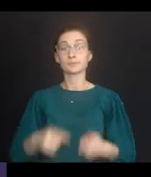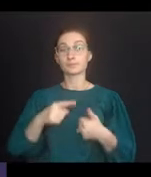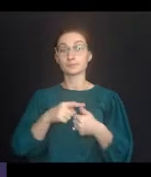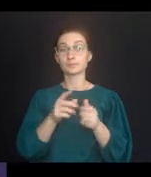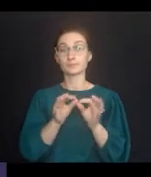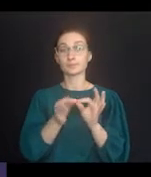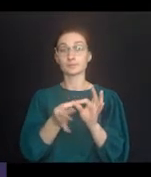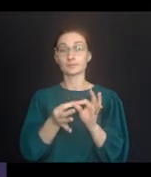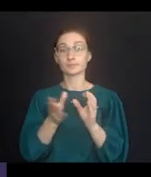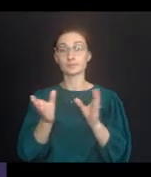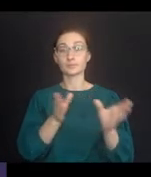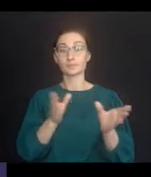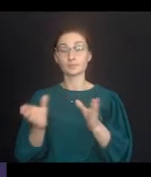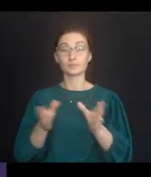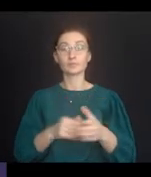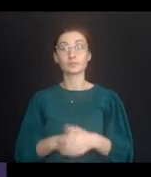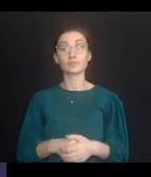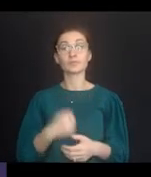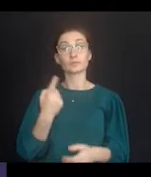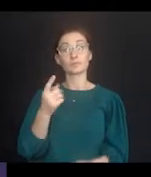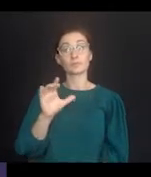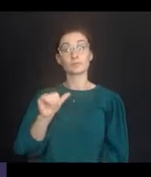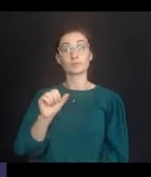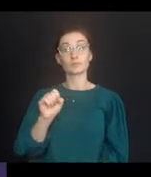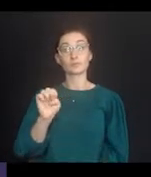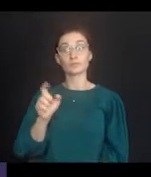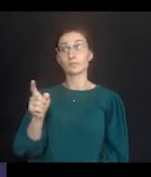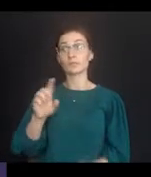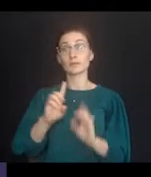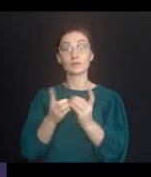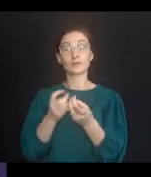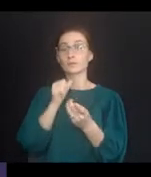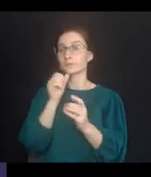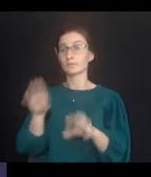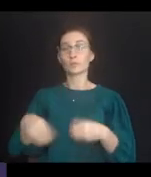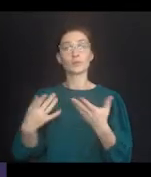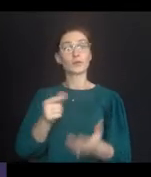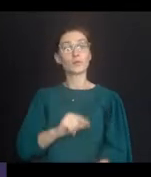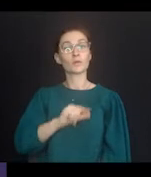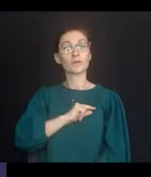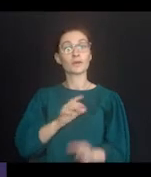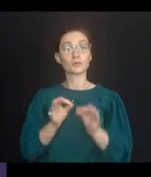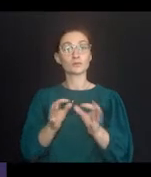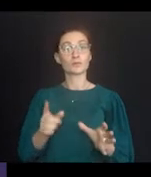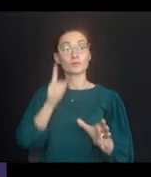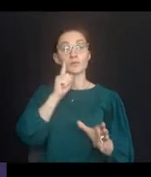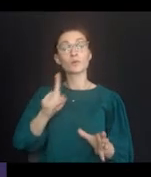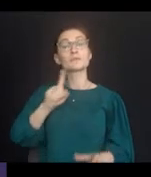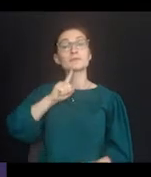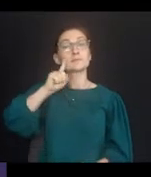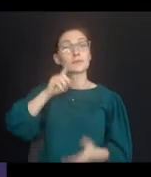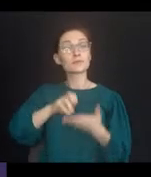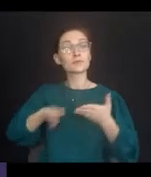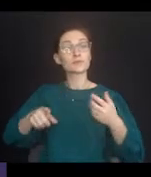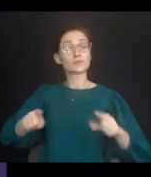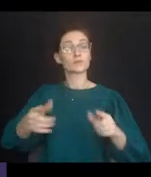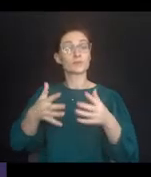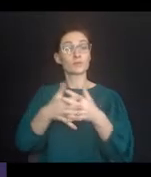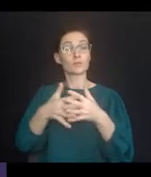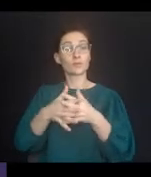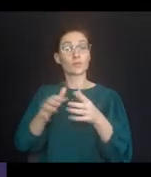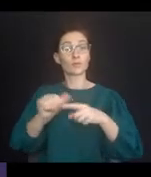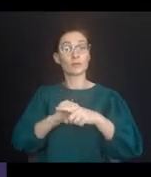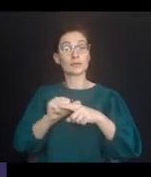One is interpreting services. There was a case where the district's failure to provide a qualified interpreter for a deaf student during football